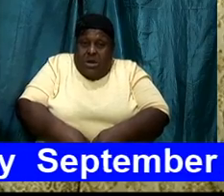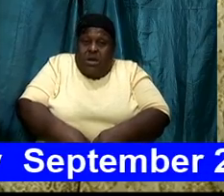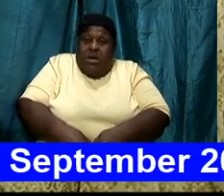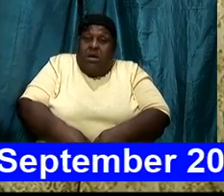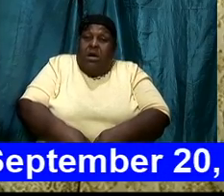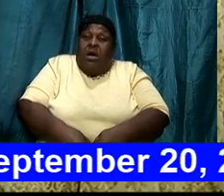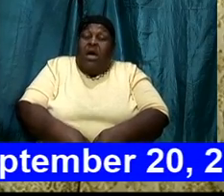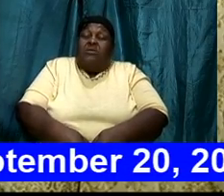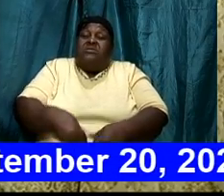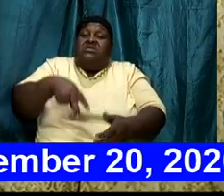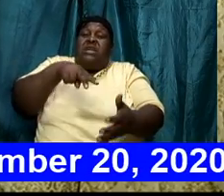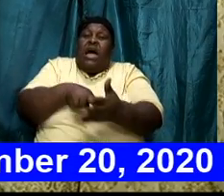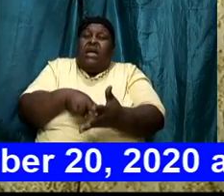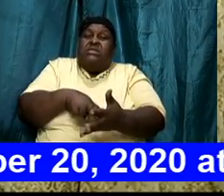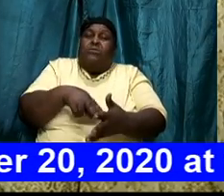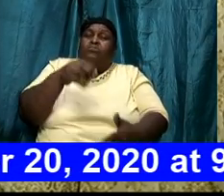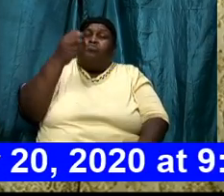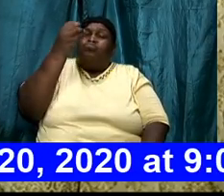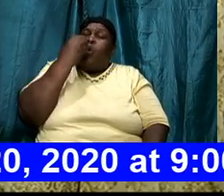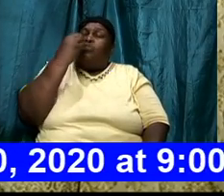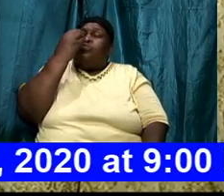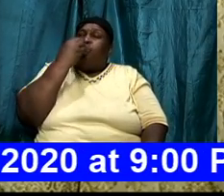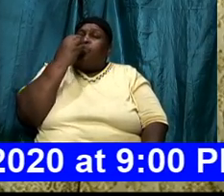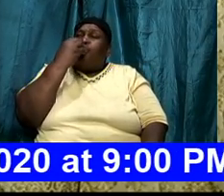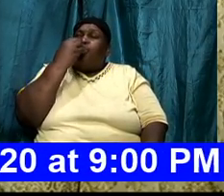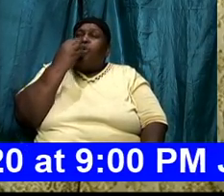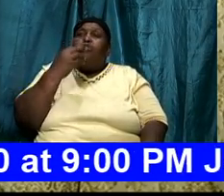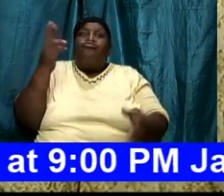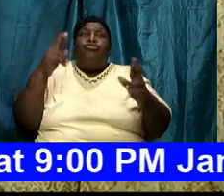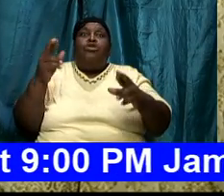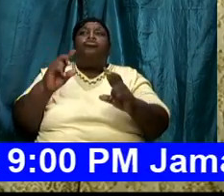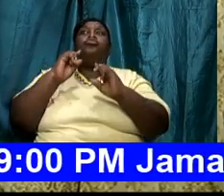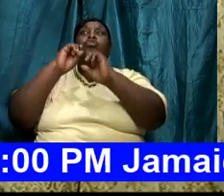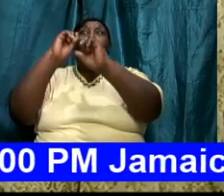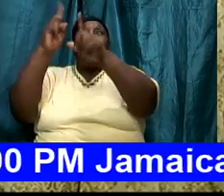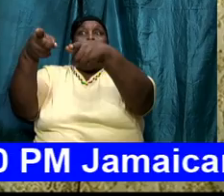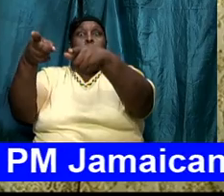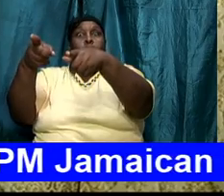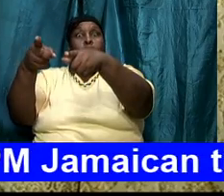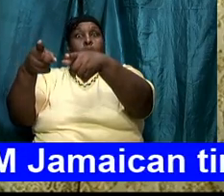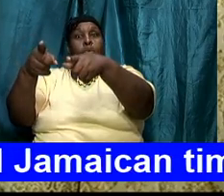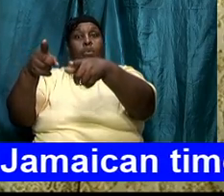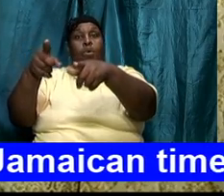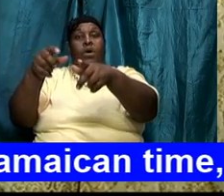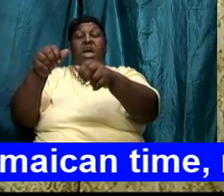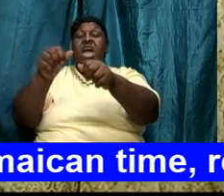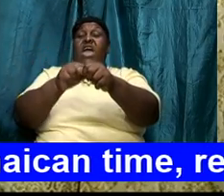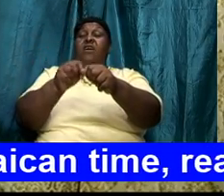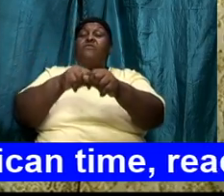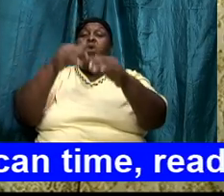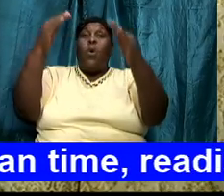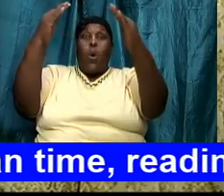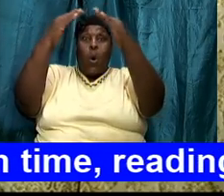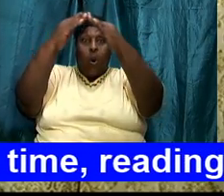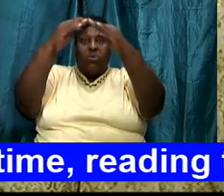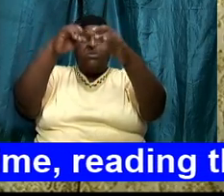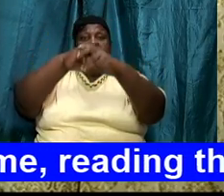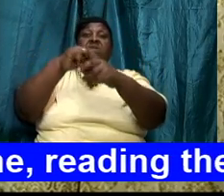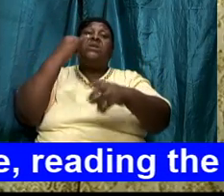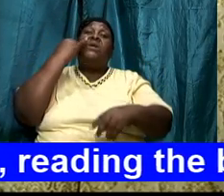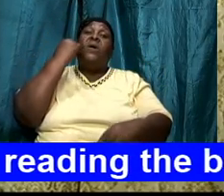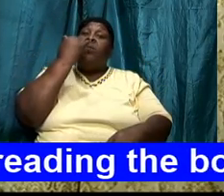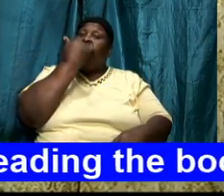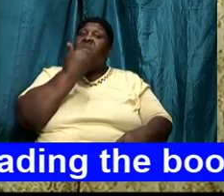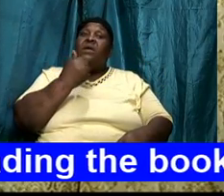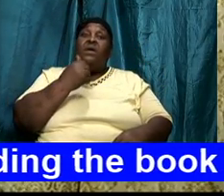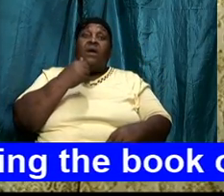eat and get ready to go and in every house in Israel at a particular